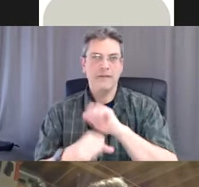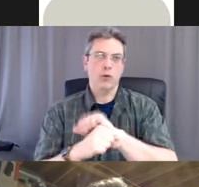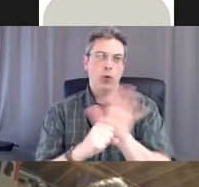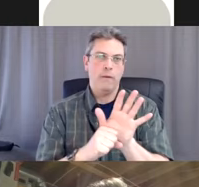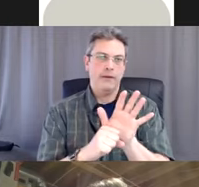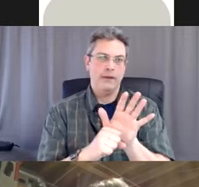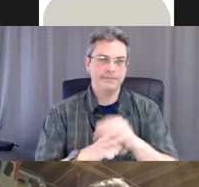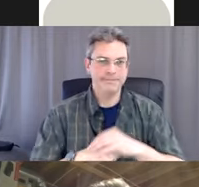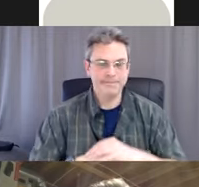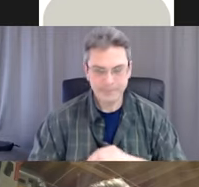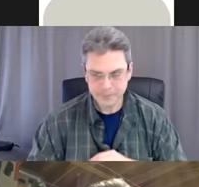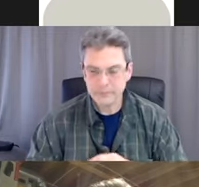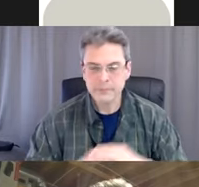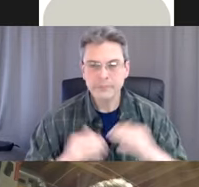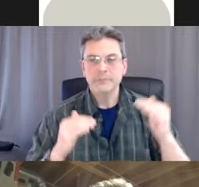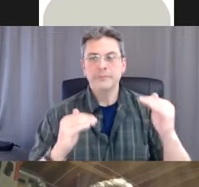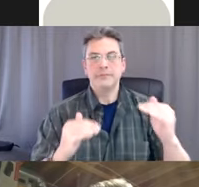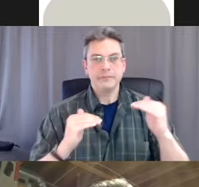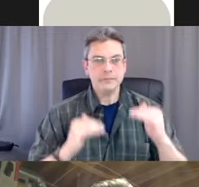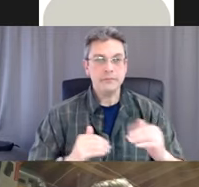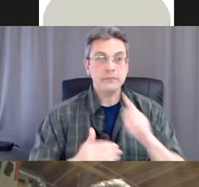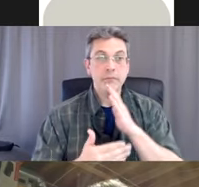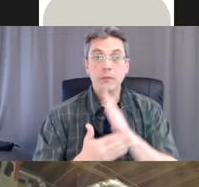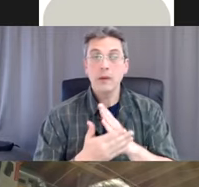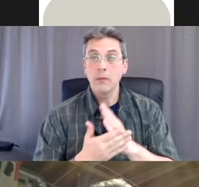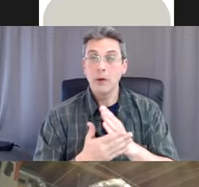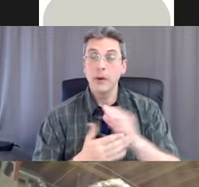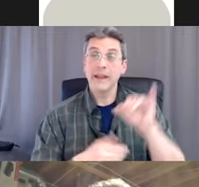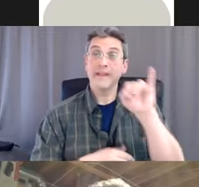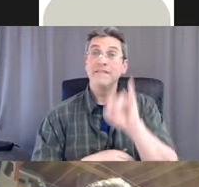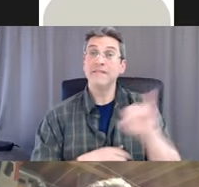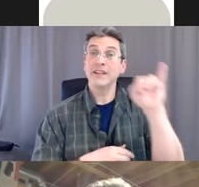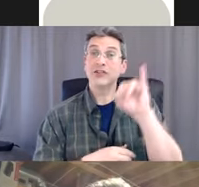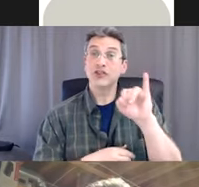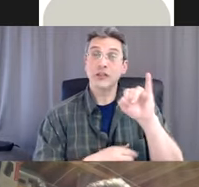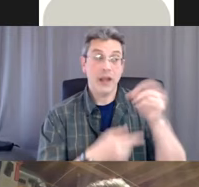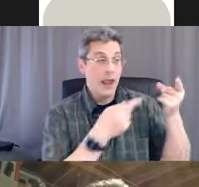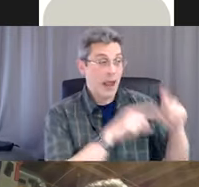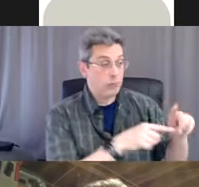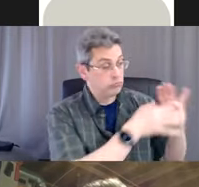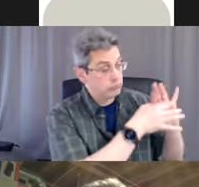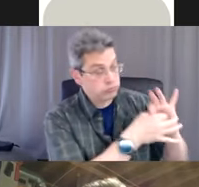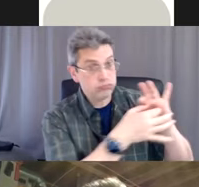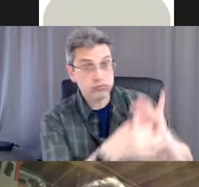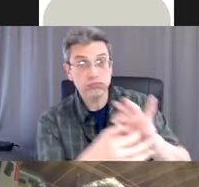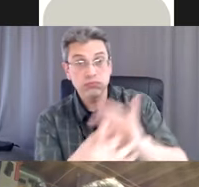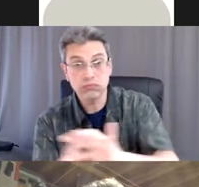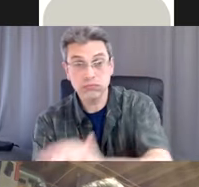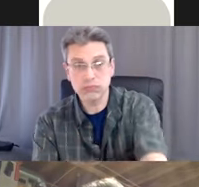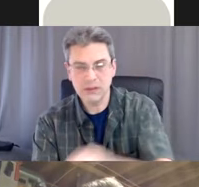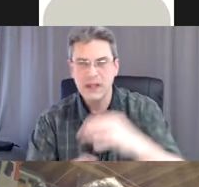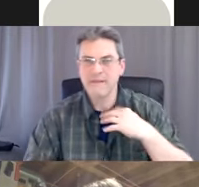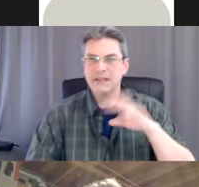So we're going to talk about the chain of infection. There are six steps to the chain of infection, and there's lots of information in the